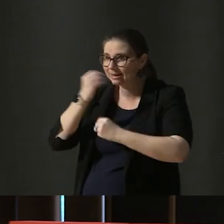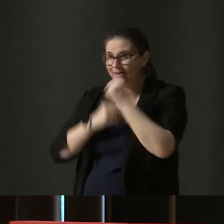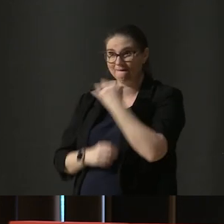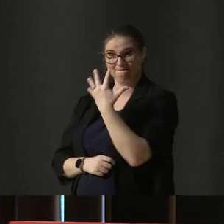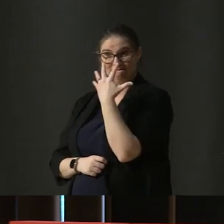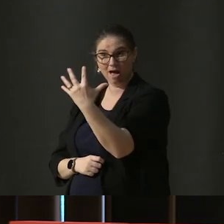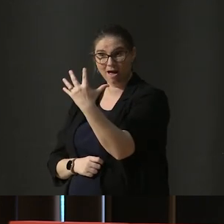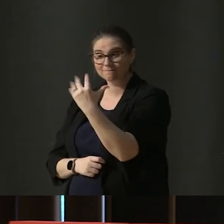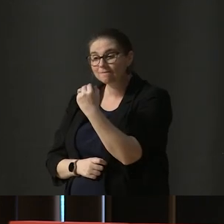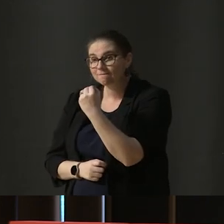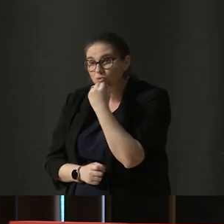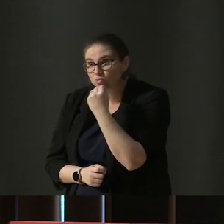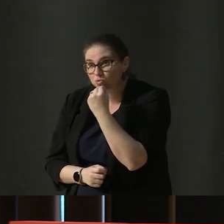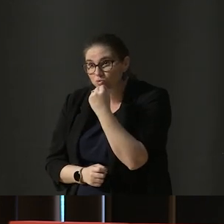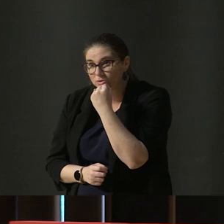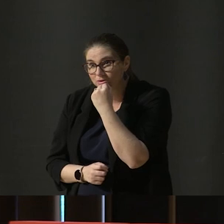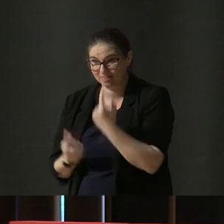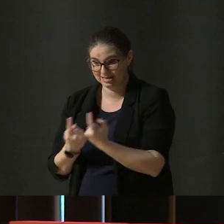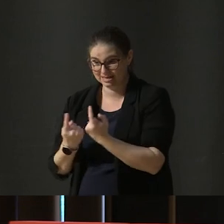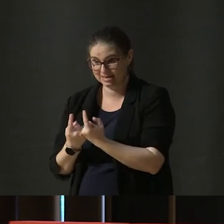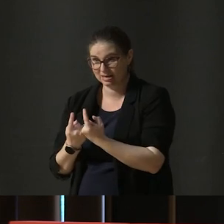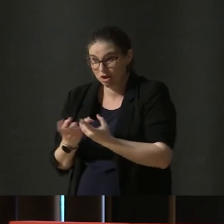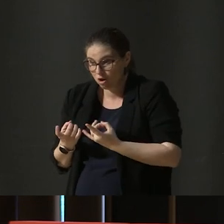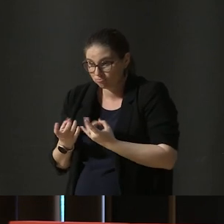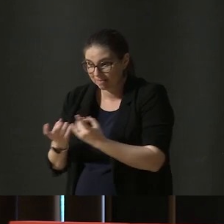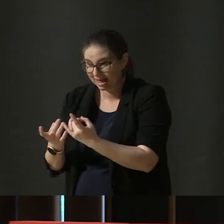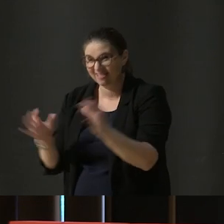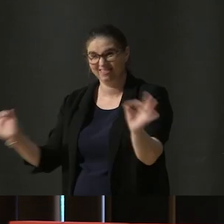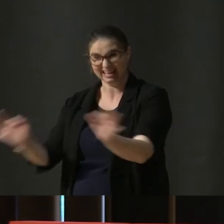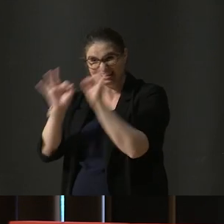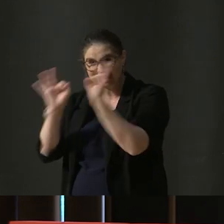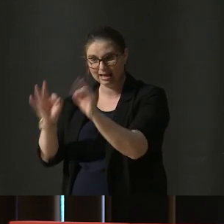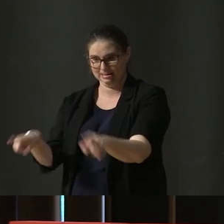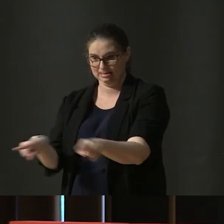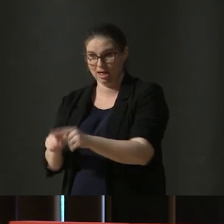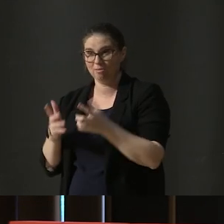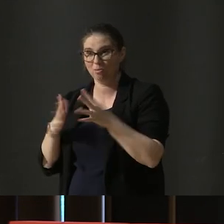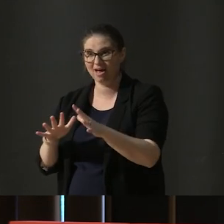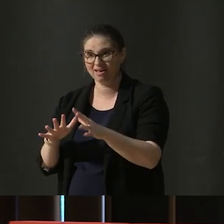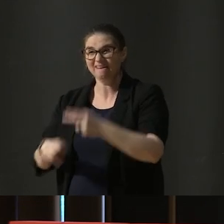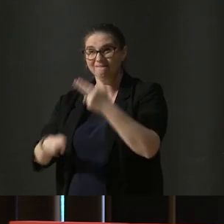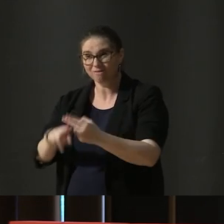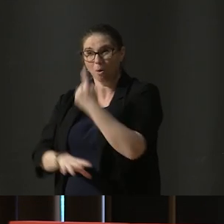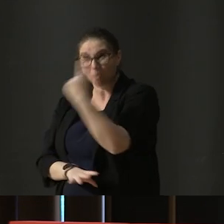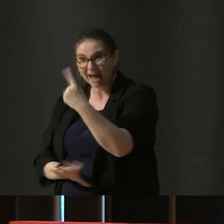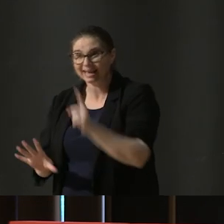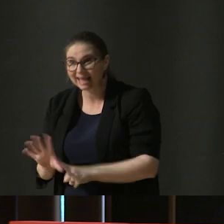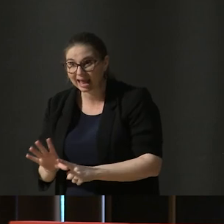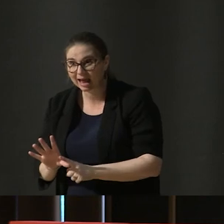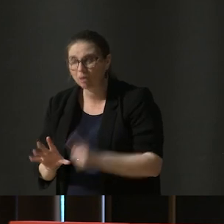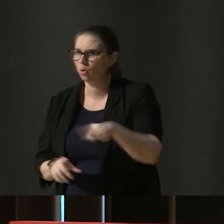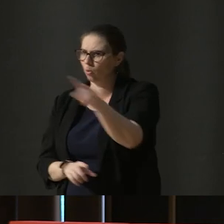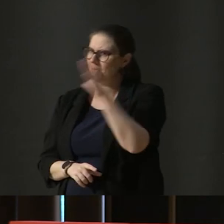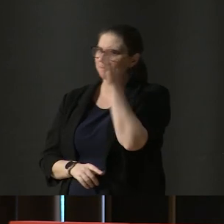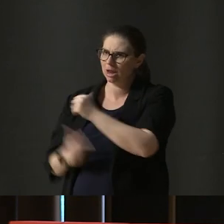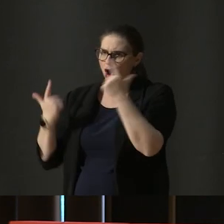exactly the same way for one entire year, you'd be missing a lot of essential nutrients in your diet. And I wouldn't